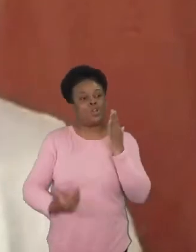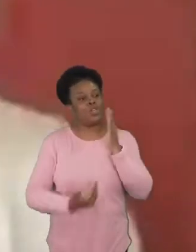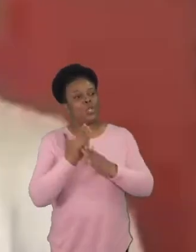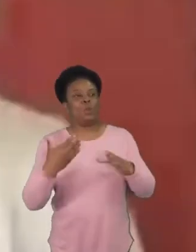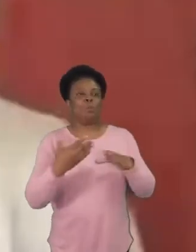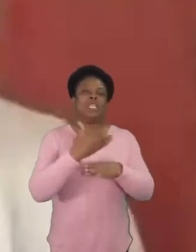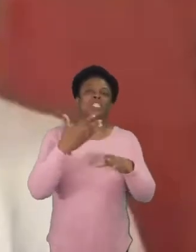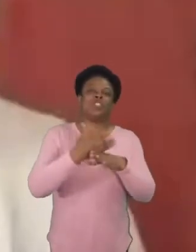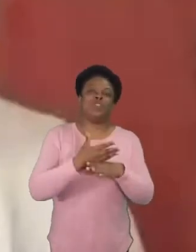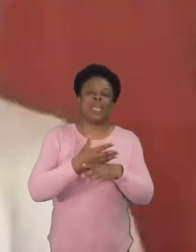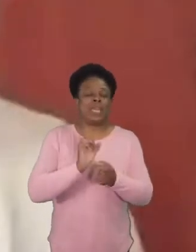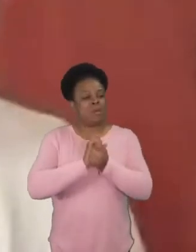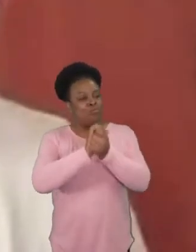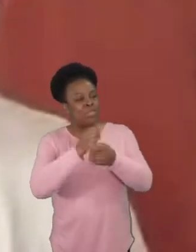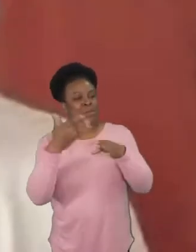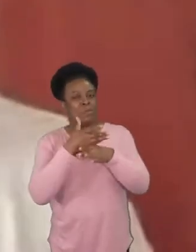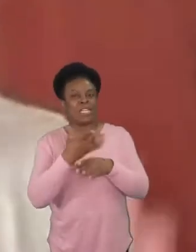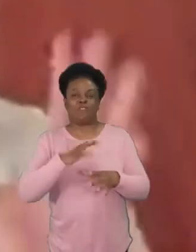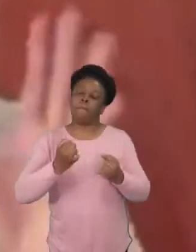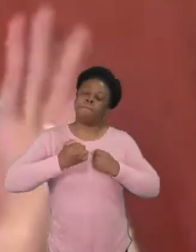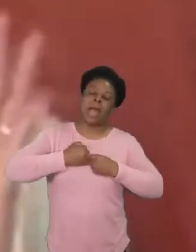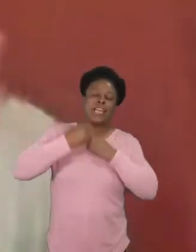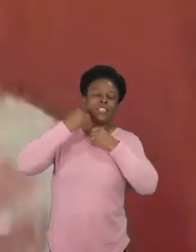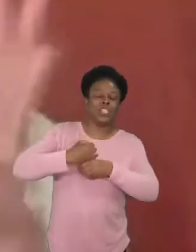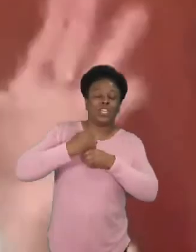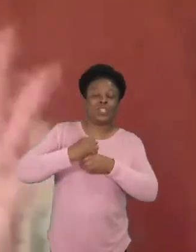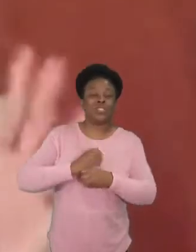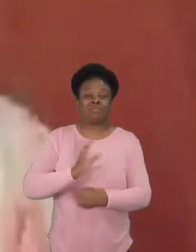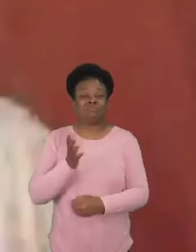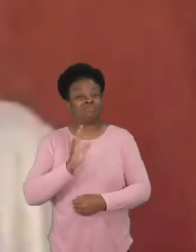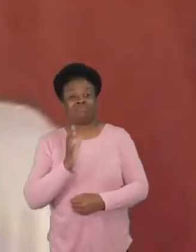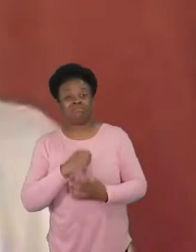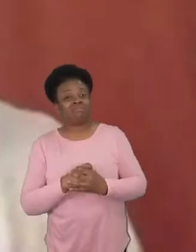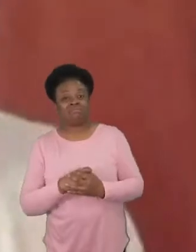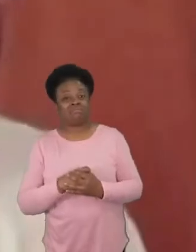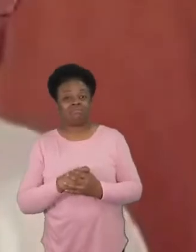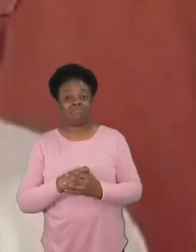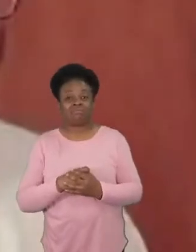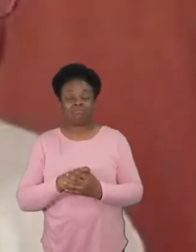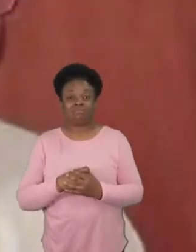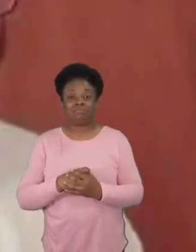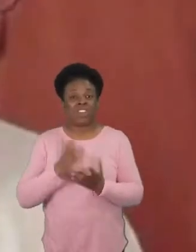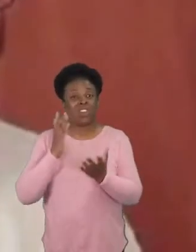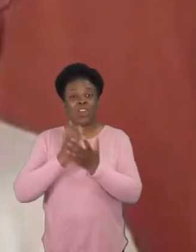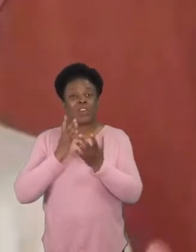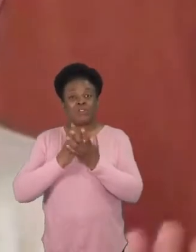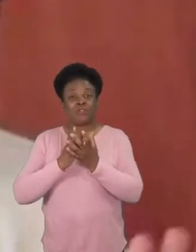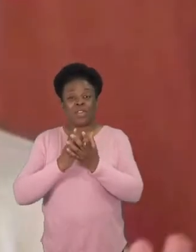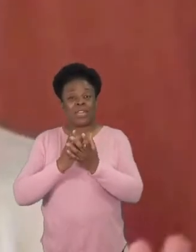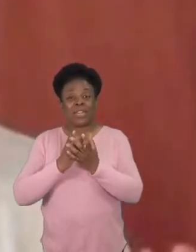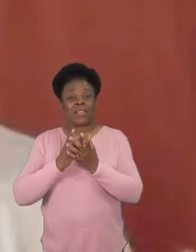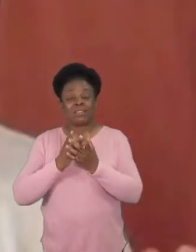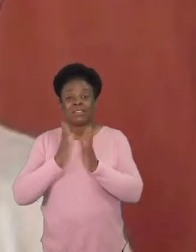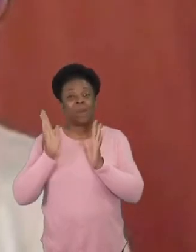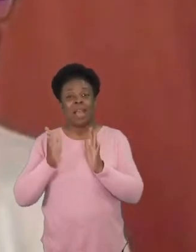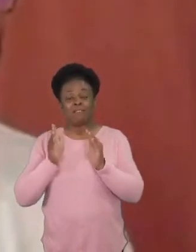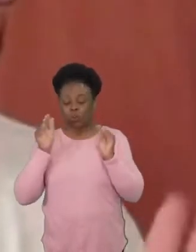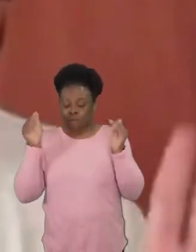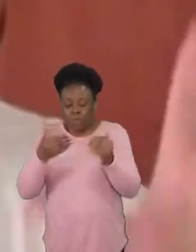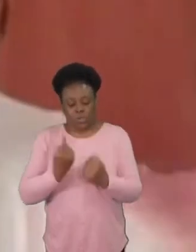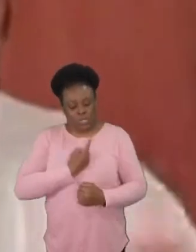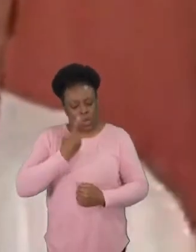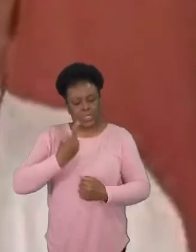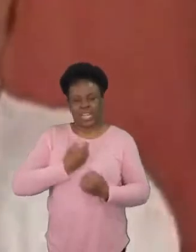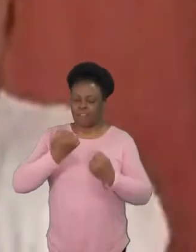um something like that and rather than seeing you know the world kind of revolving around us or our congregation i think we would do